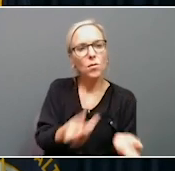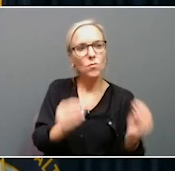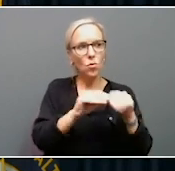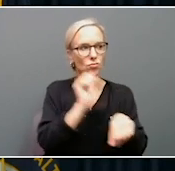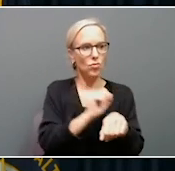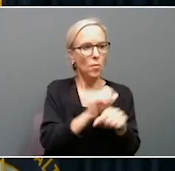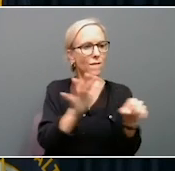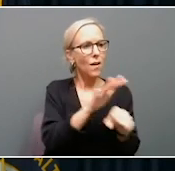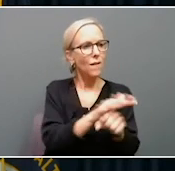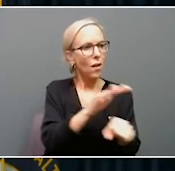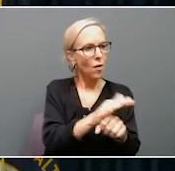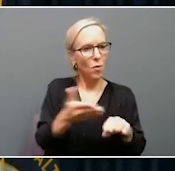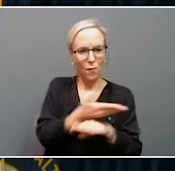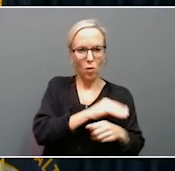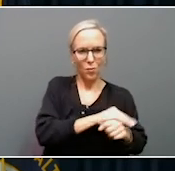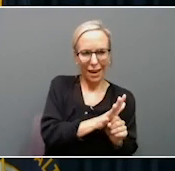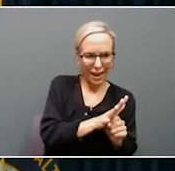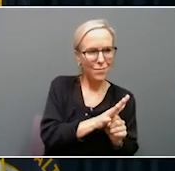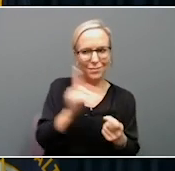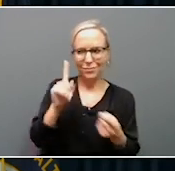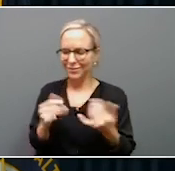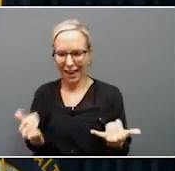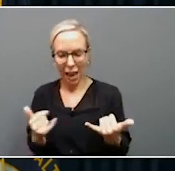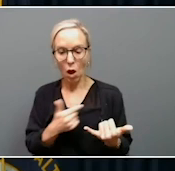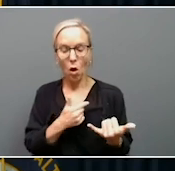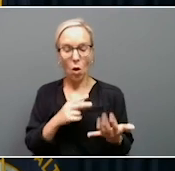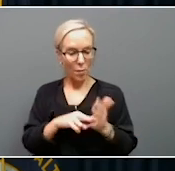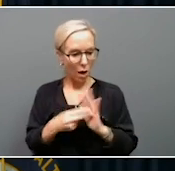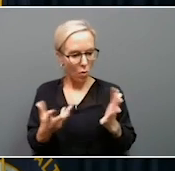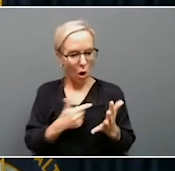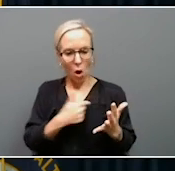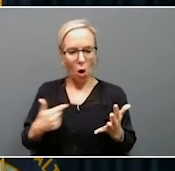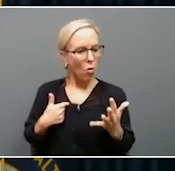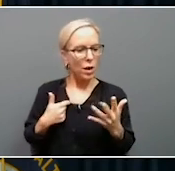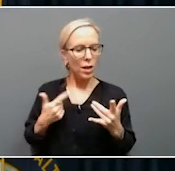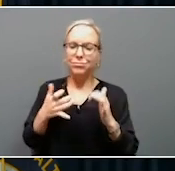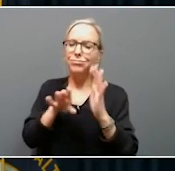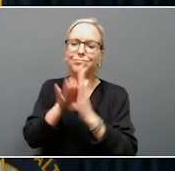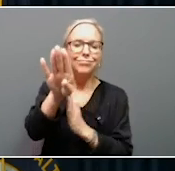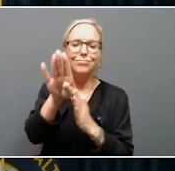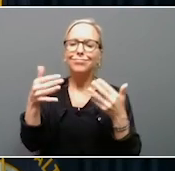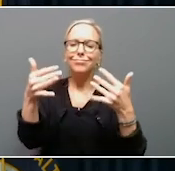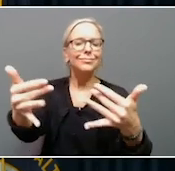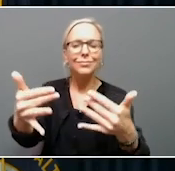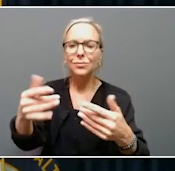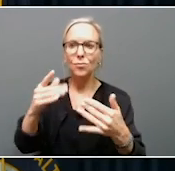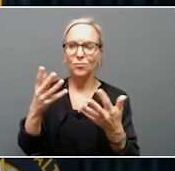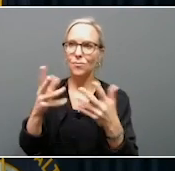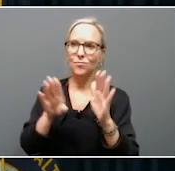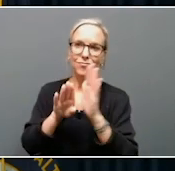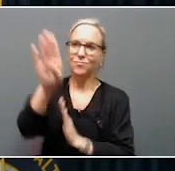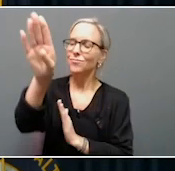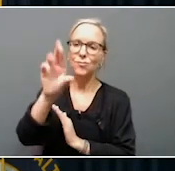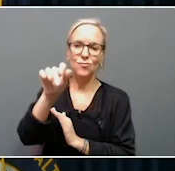before the pandemic, meaning we've not only picked ourselves up, but we are marching forward at an incredible rate. We give